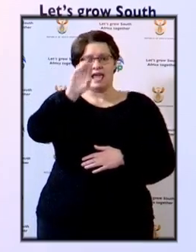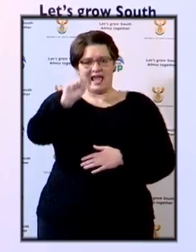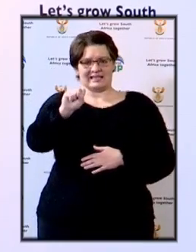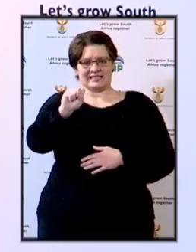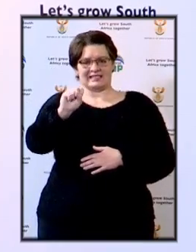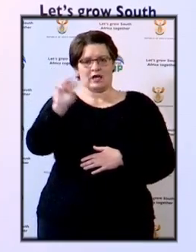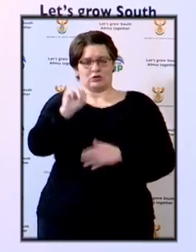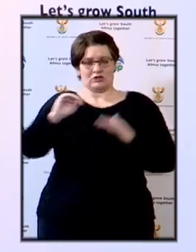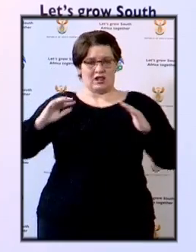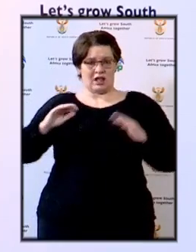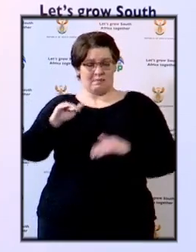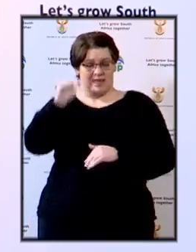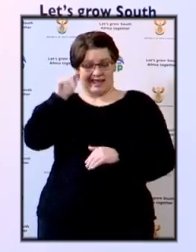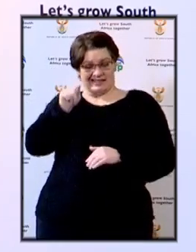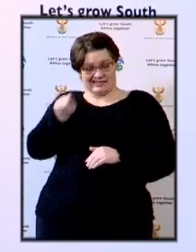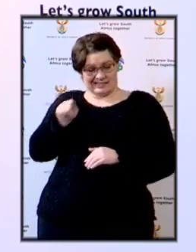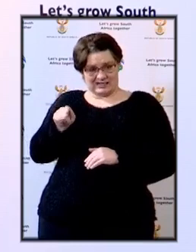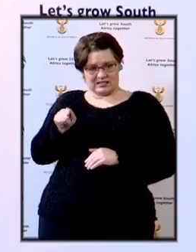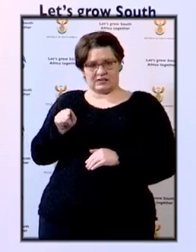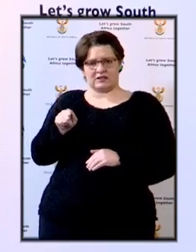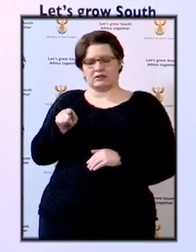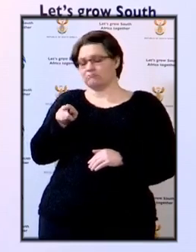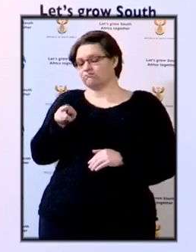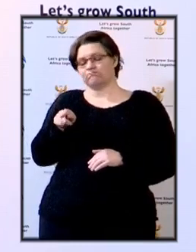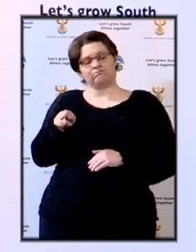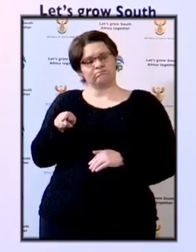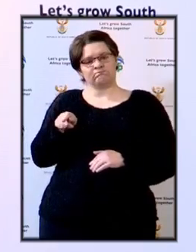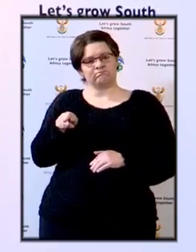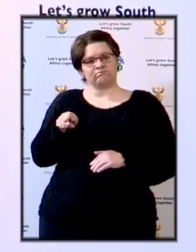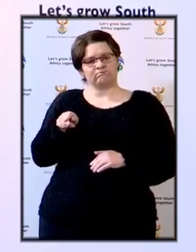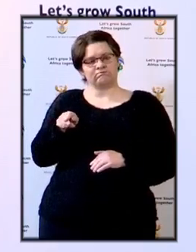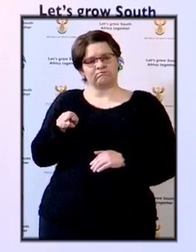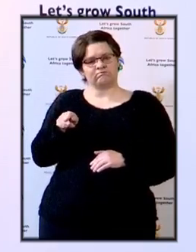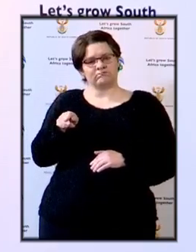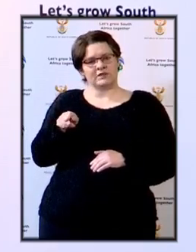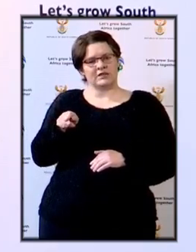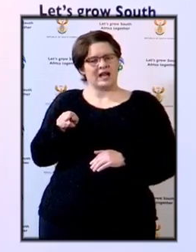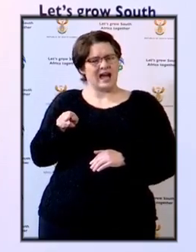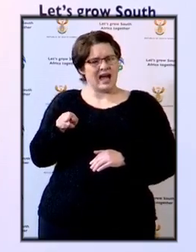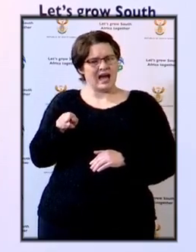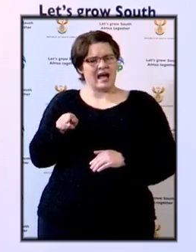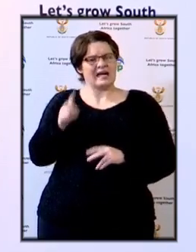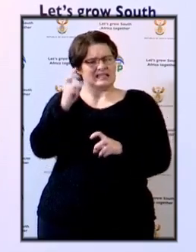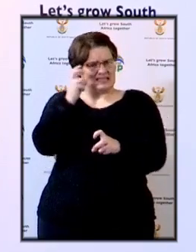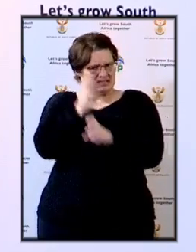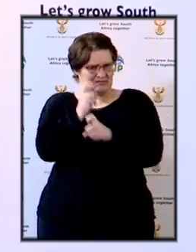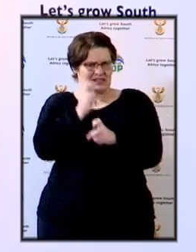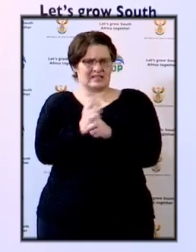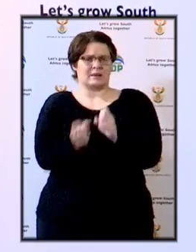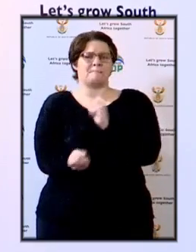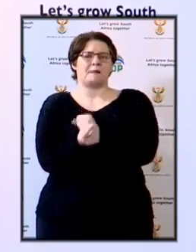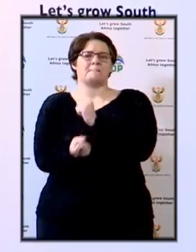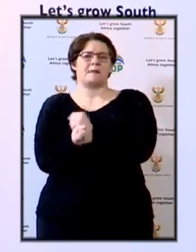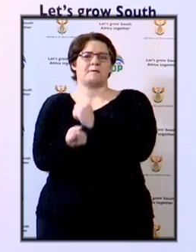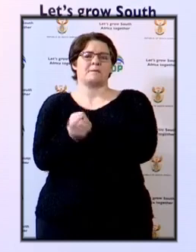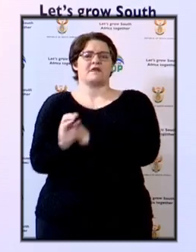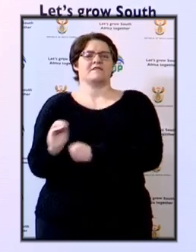Mutual Bank that there are difficulties